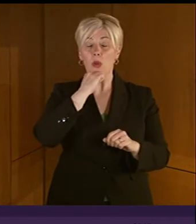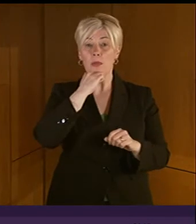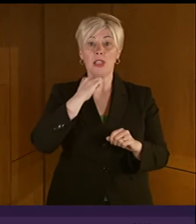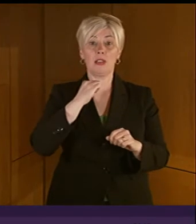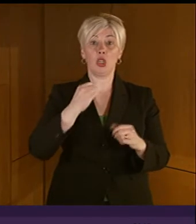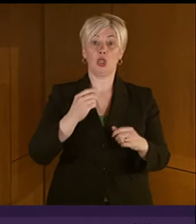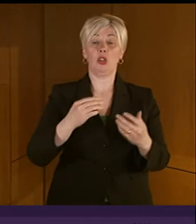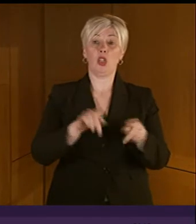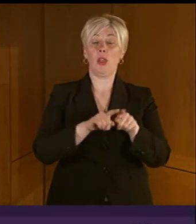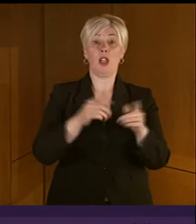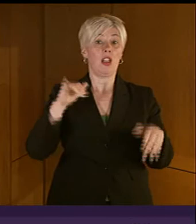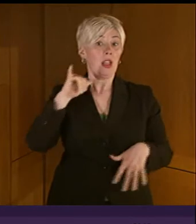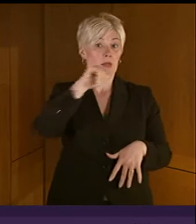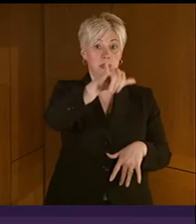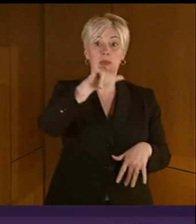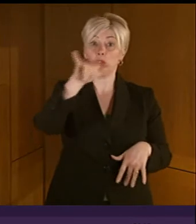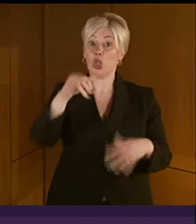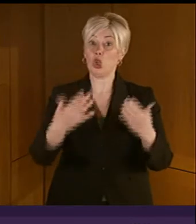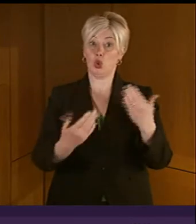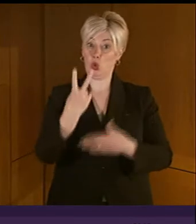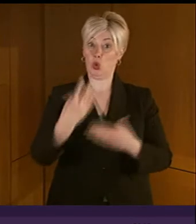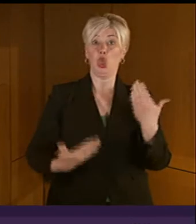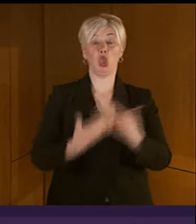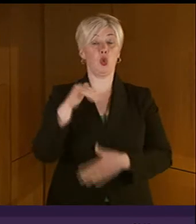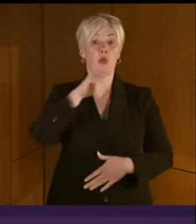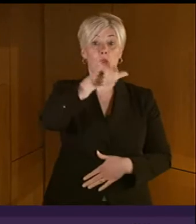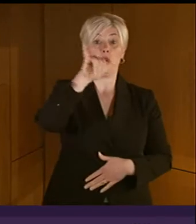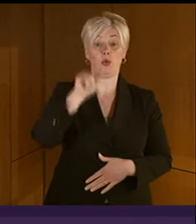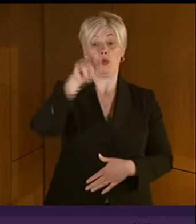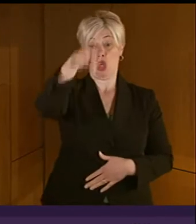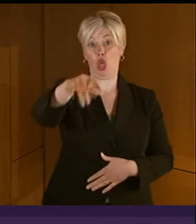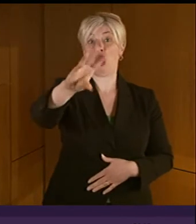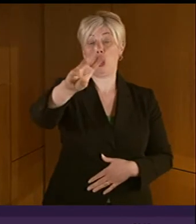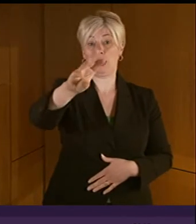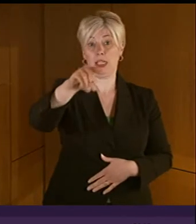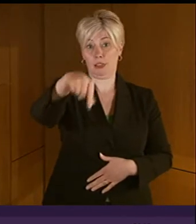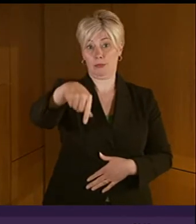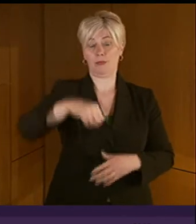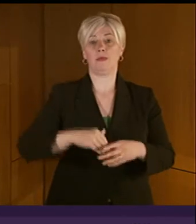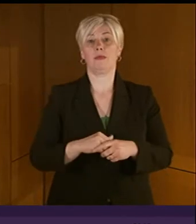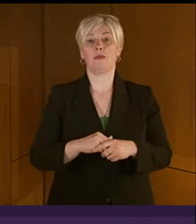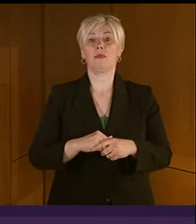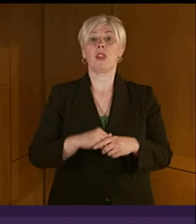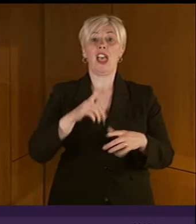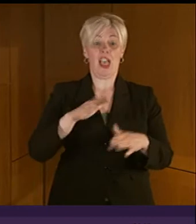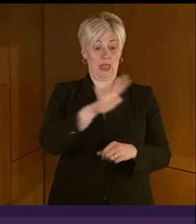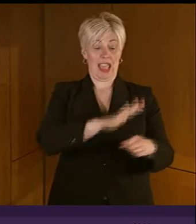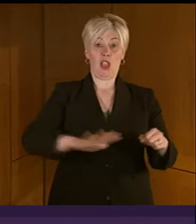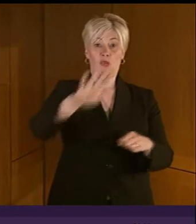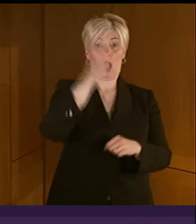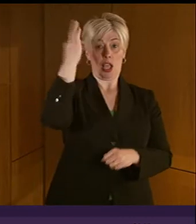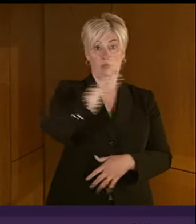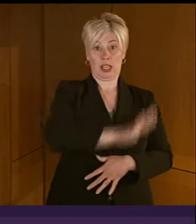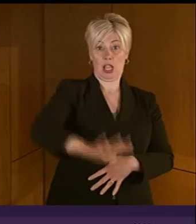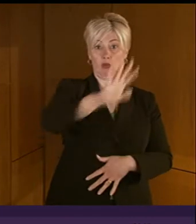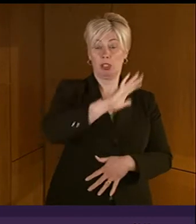two new aircraft for these routes this Thursday. In respect of the services which operate within Argyll and Butte, Transport Scotland